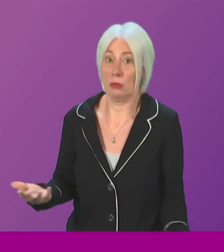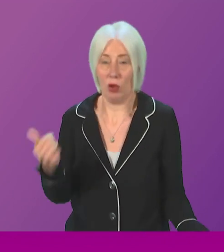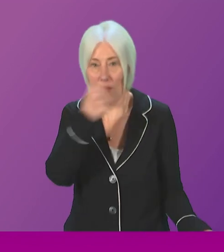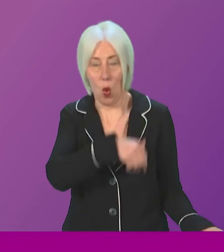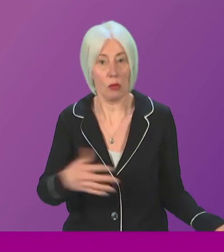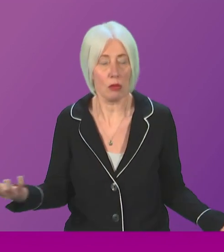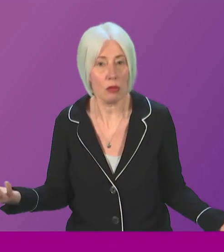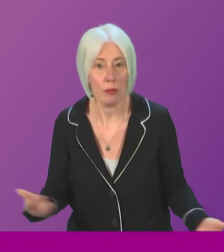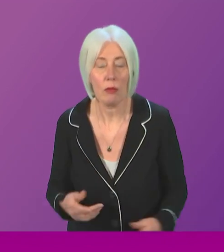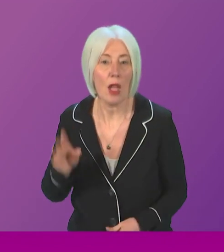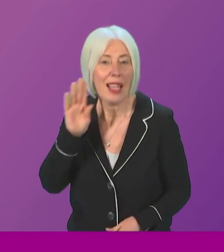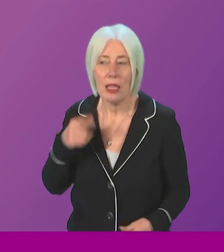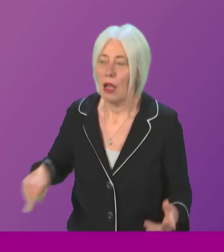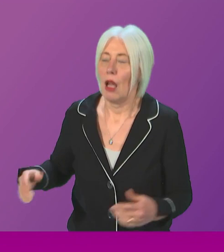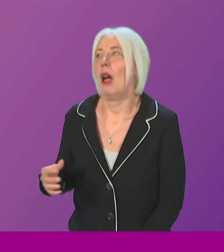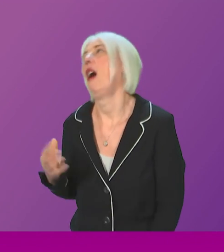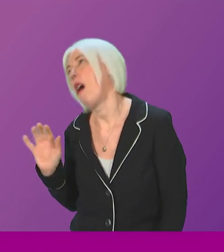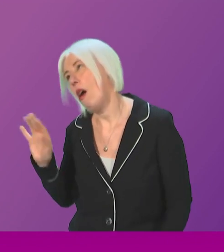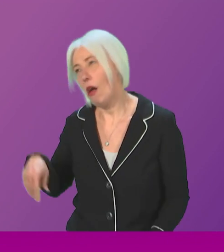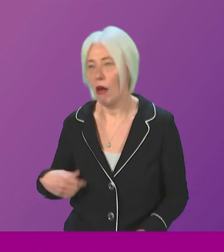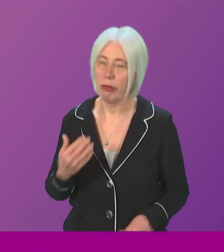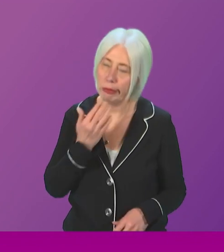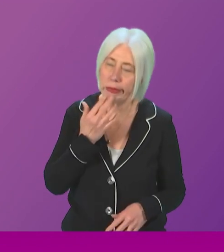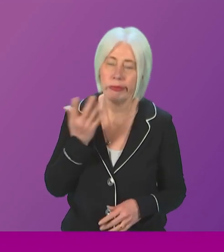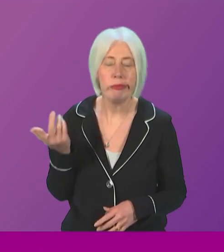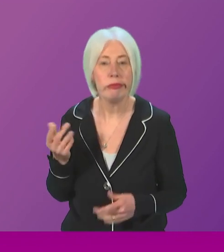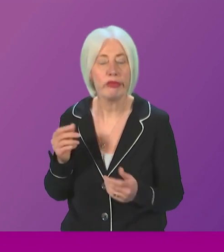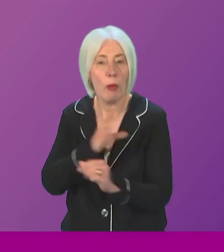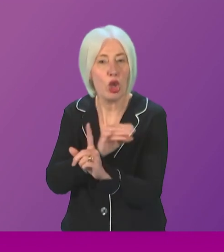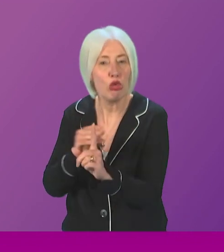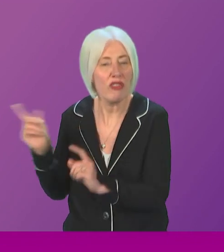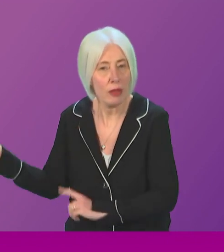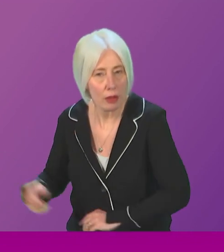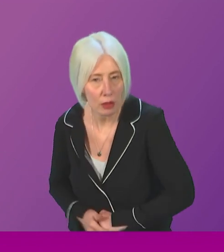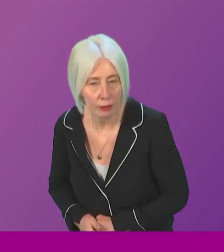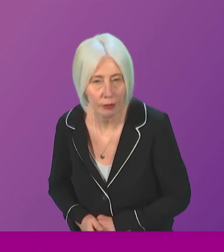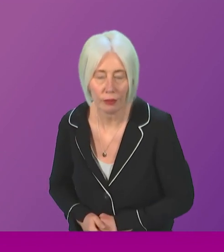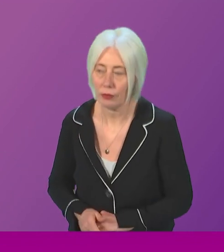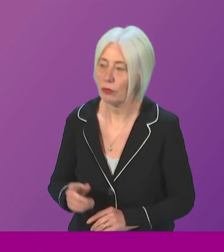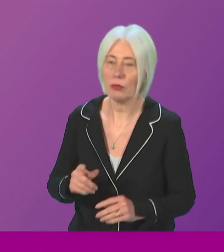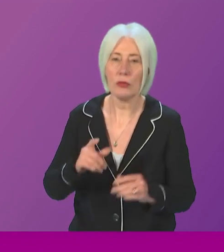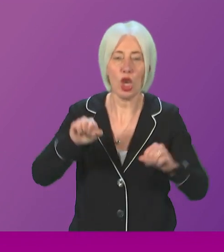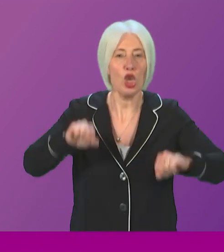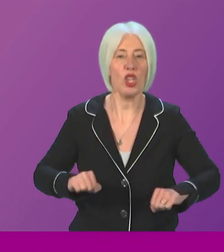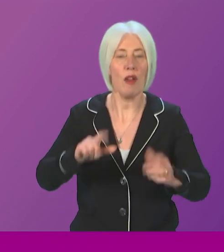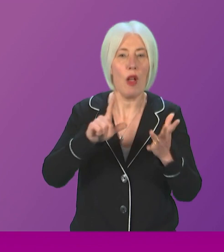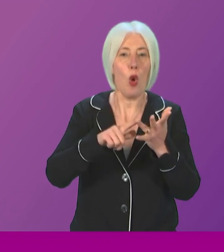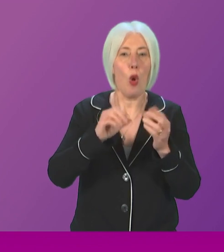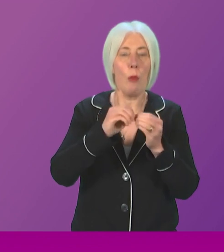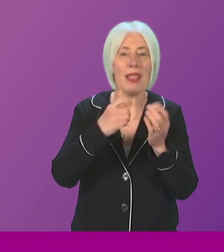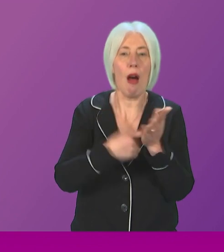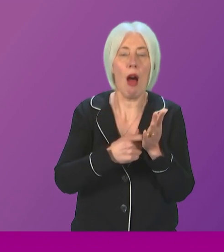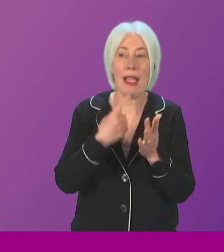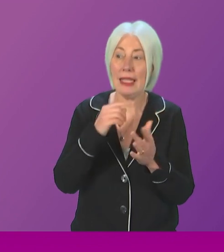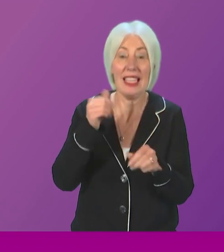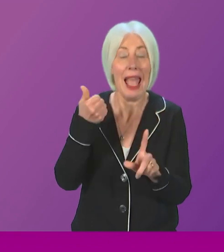and I can hear groans and jeers from the Scottish Conservatives. Well, let's let's read what the chairman of the OBR said about the impact of Brexit